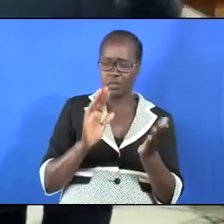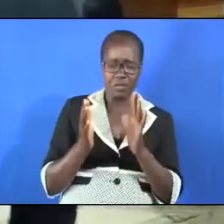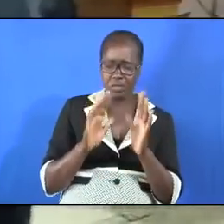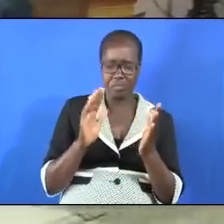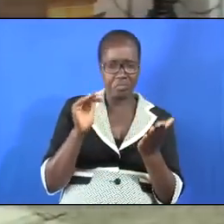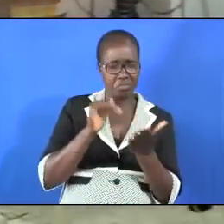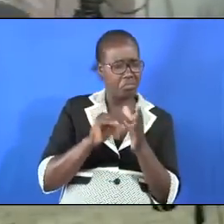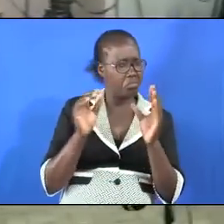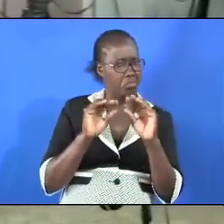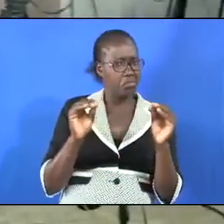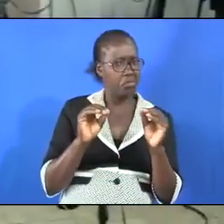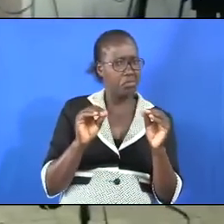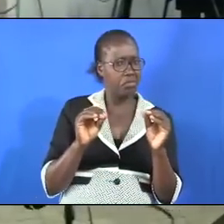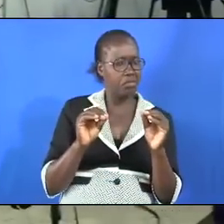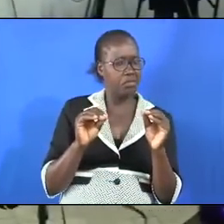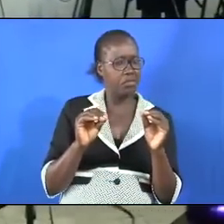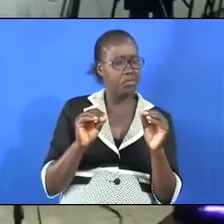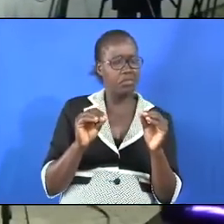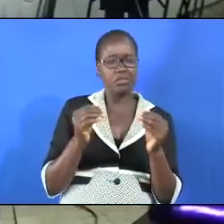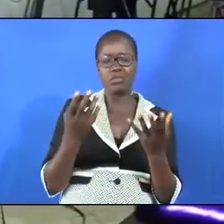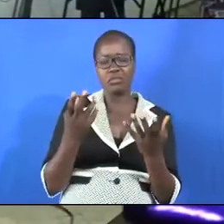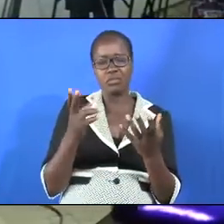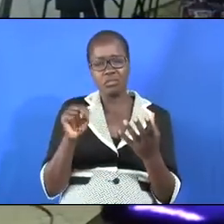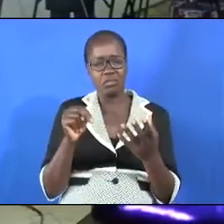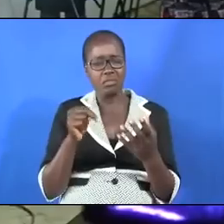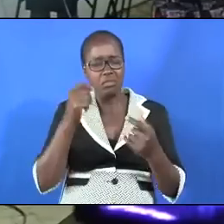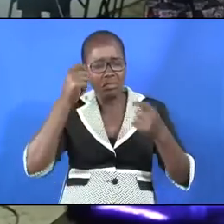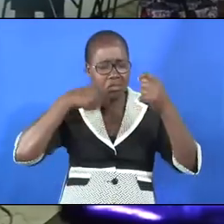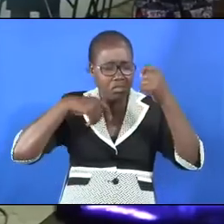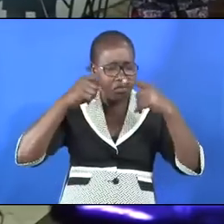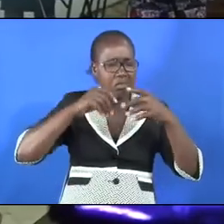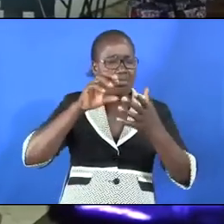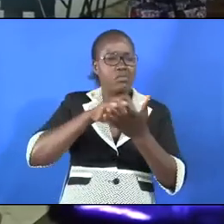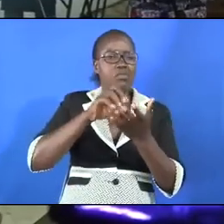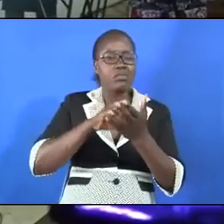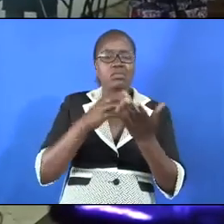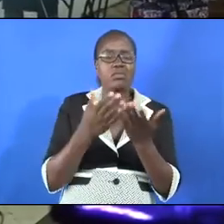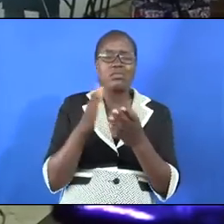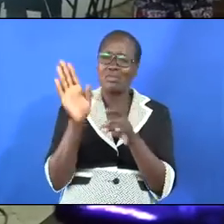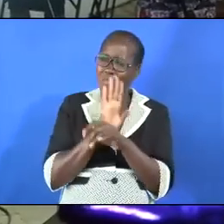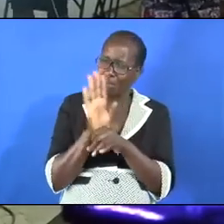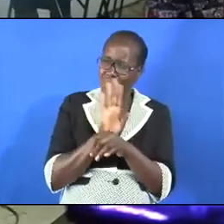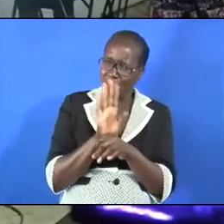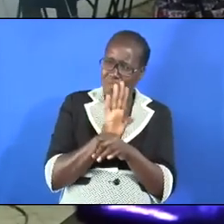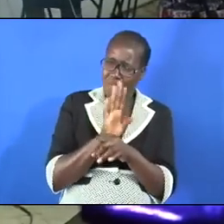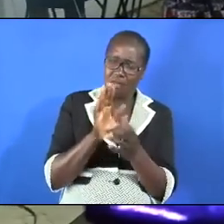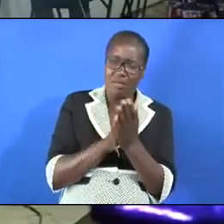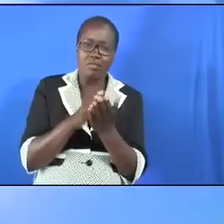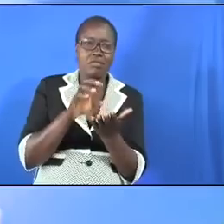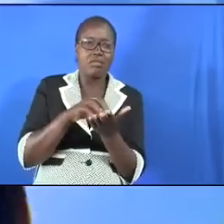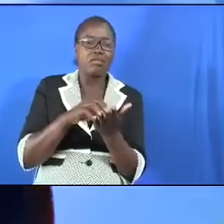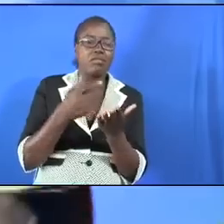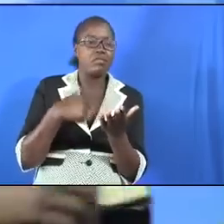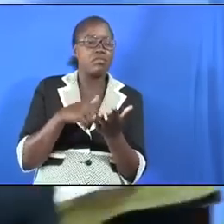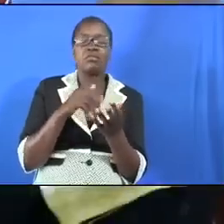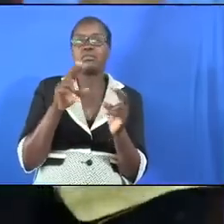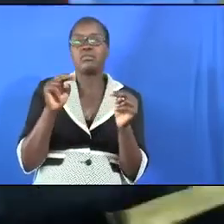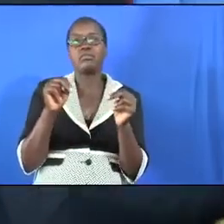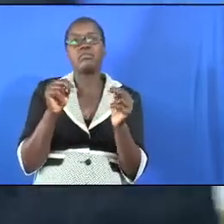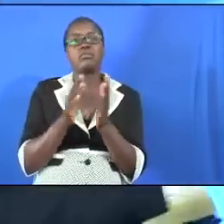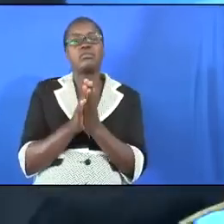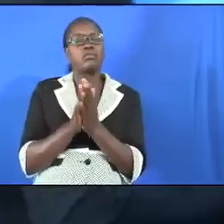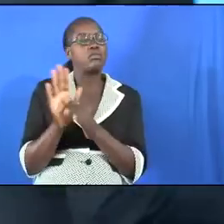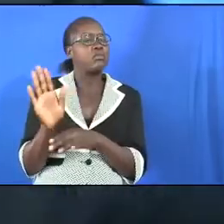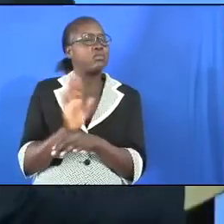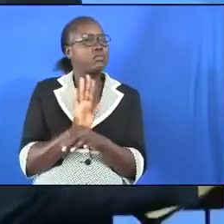no mourning our situation no being preoccupied with our situation we will be rather